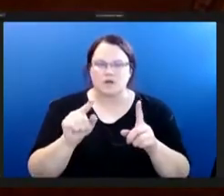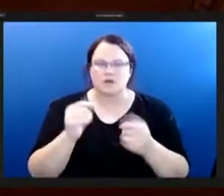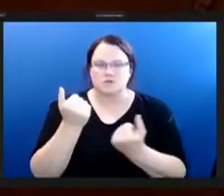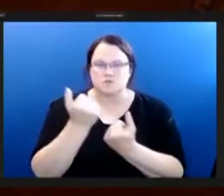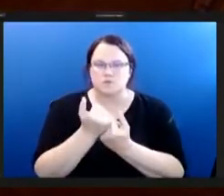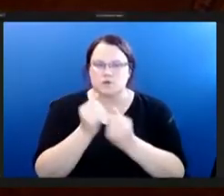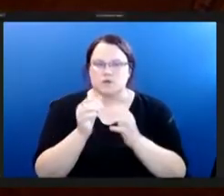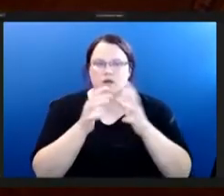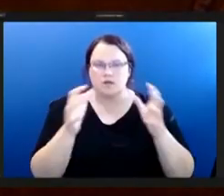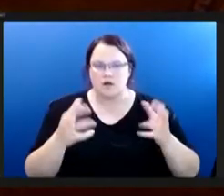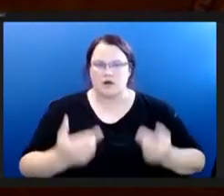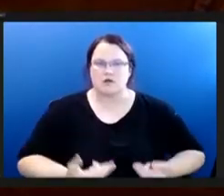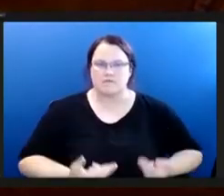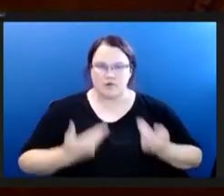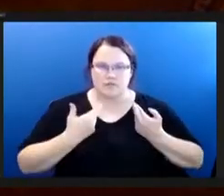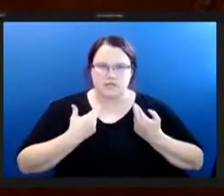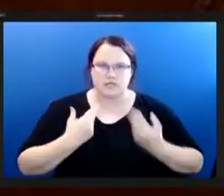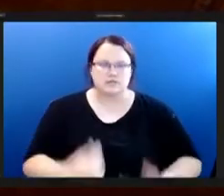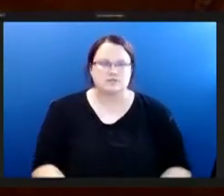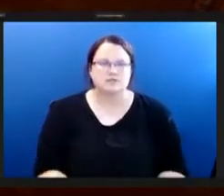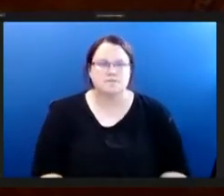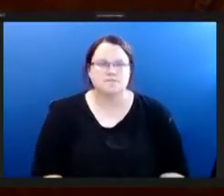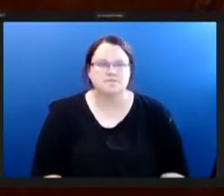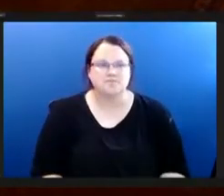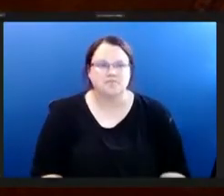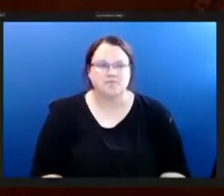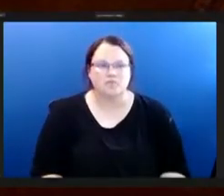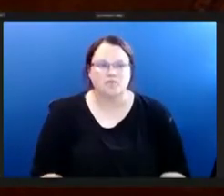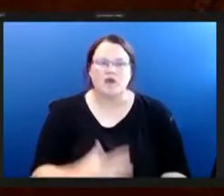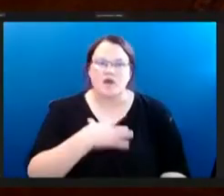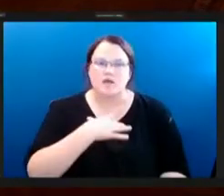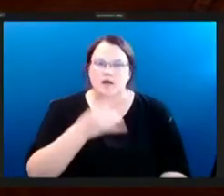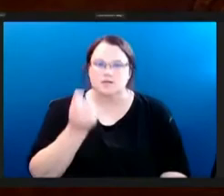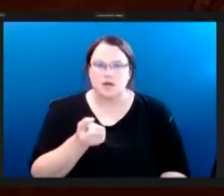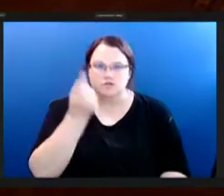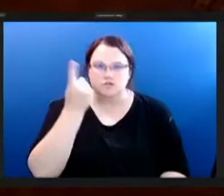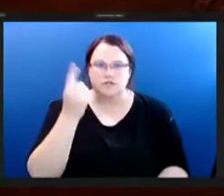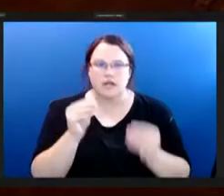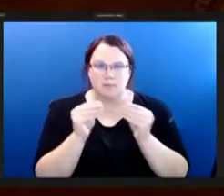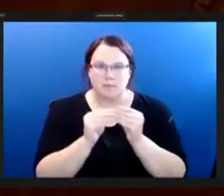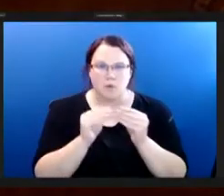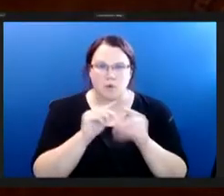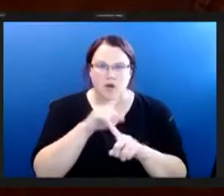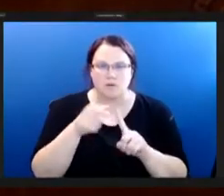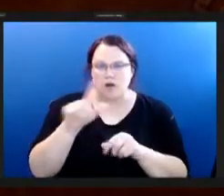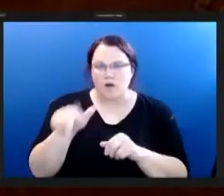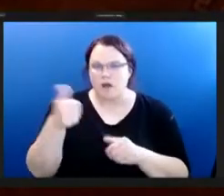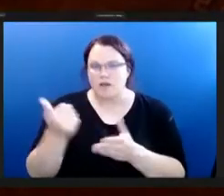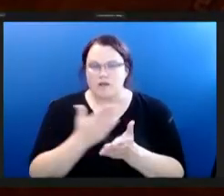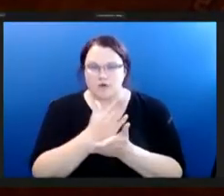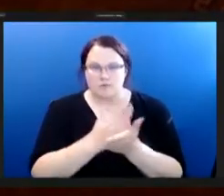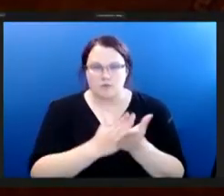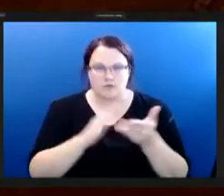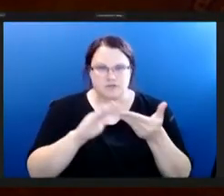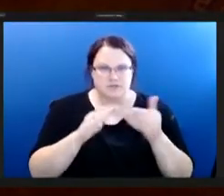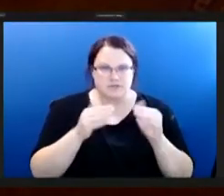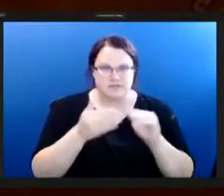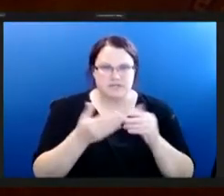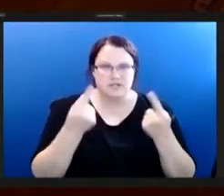and um you know i'd like to just understand more about how other parts of the city are trying to tackle that